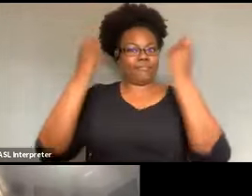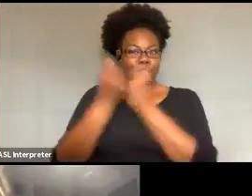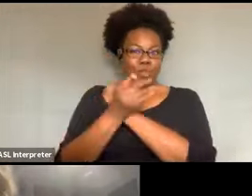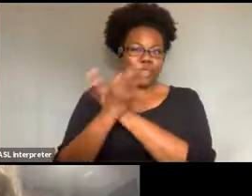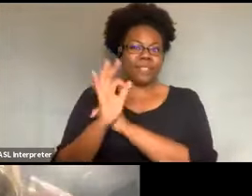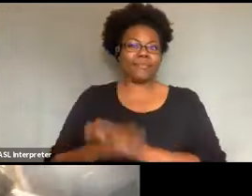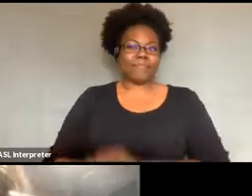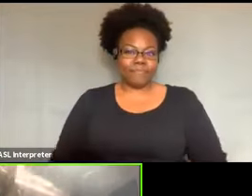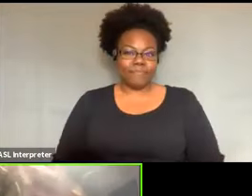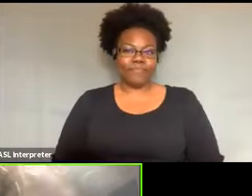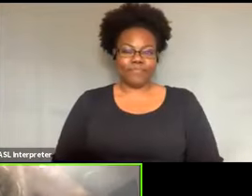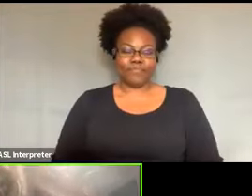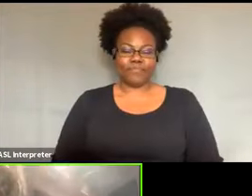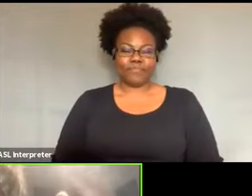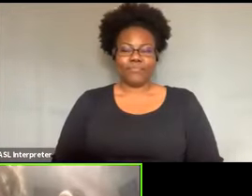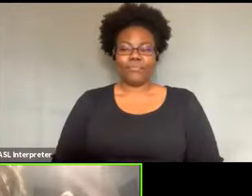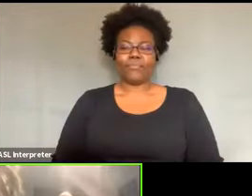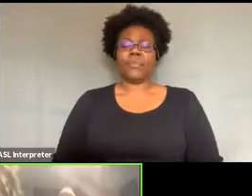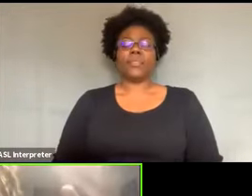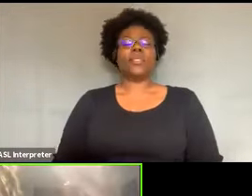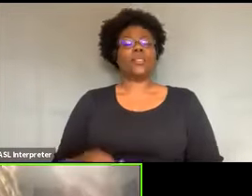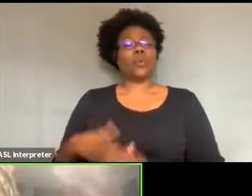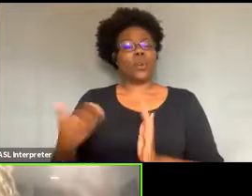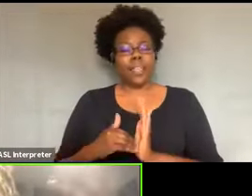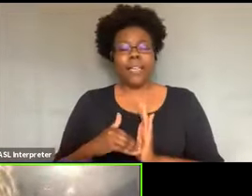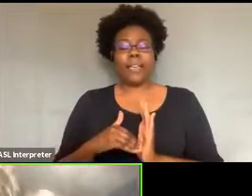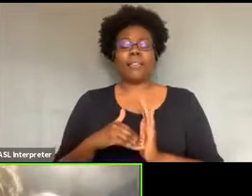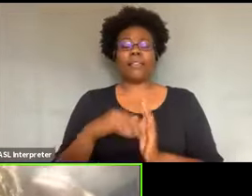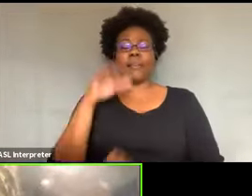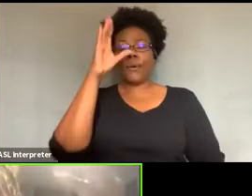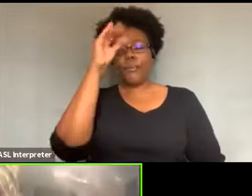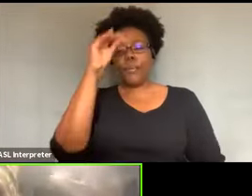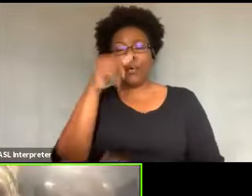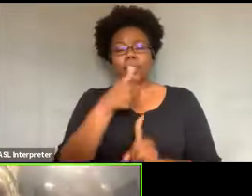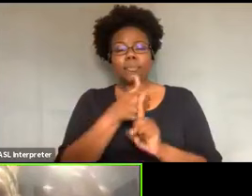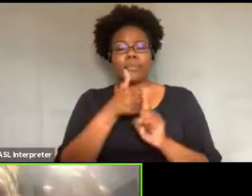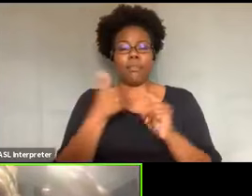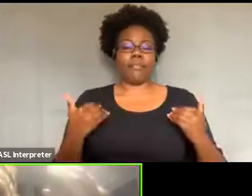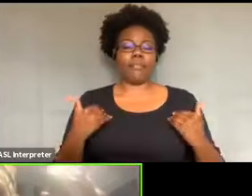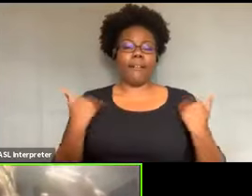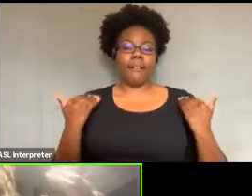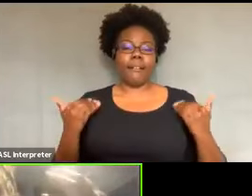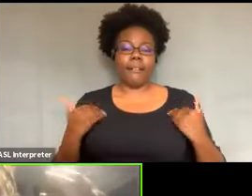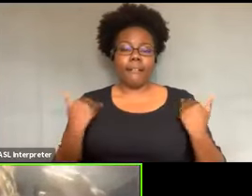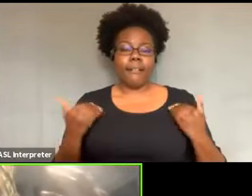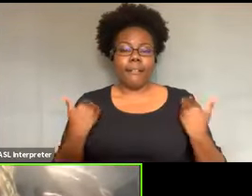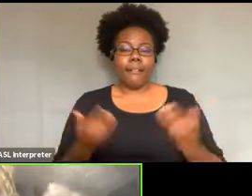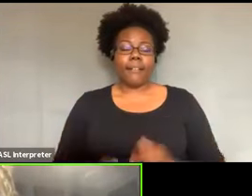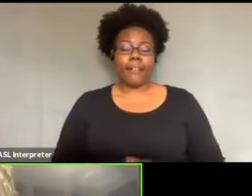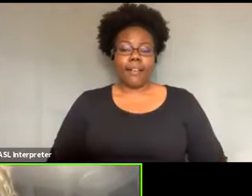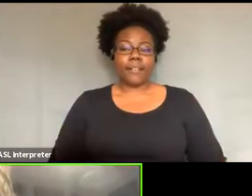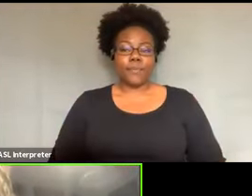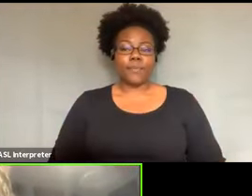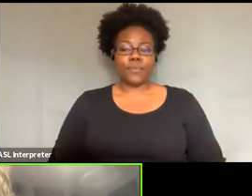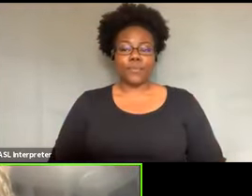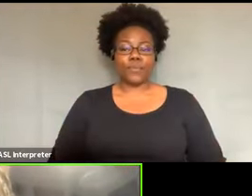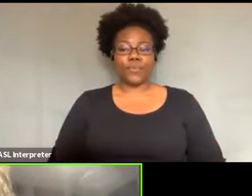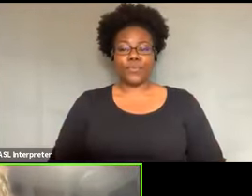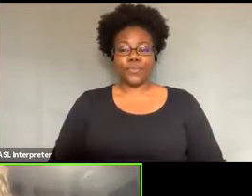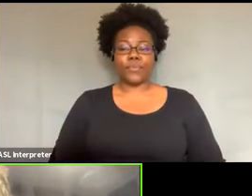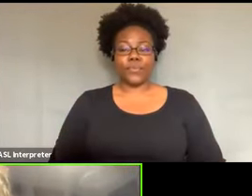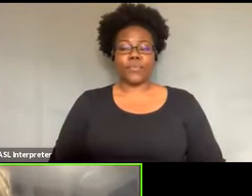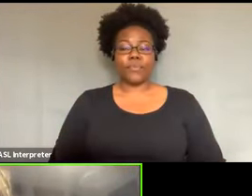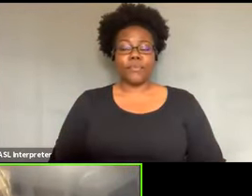these, uh, these younger boys with, because Mark and them and, uh, Donnie and them, they were driving.